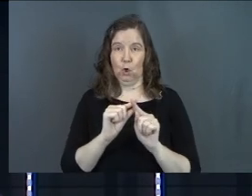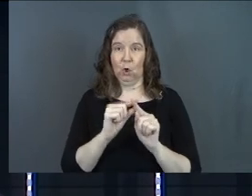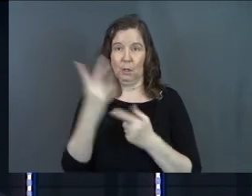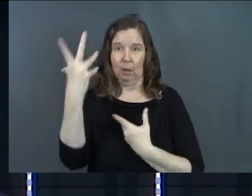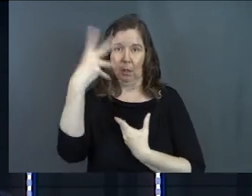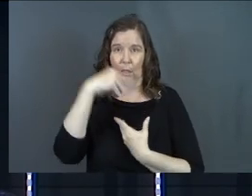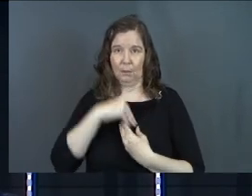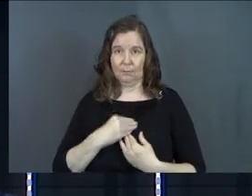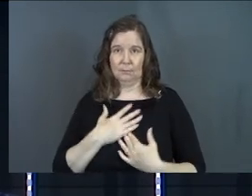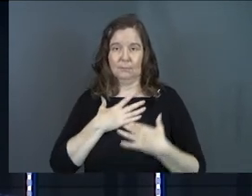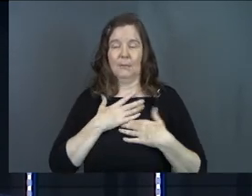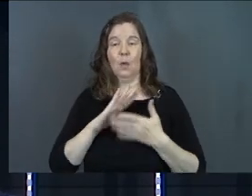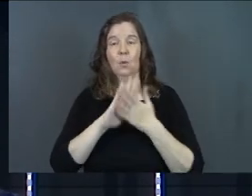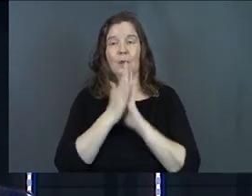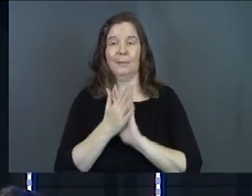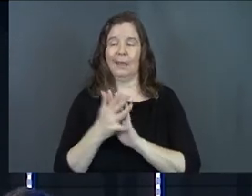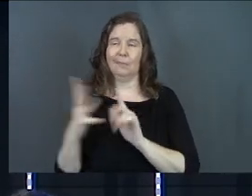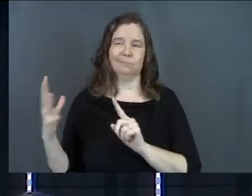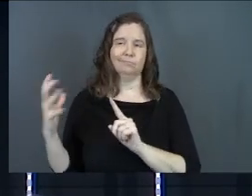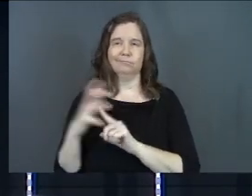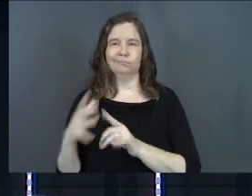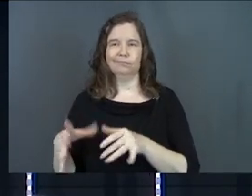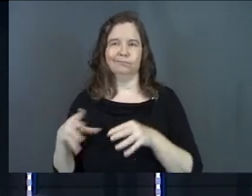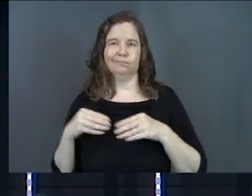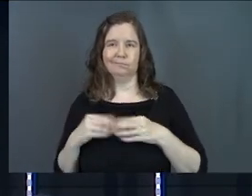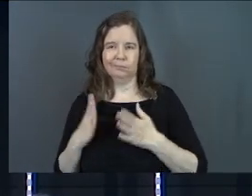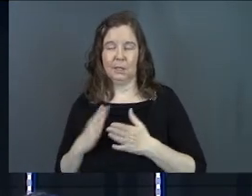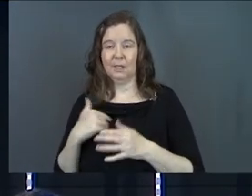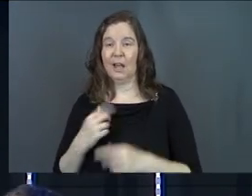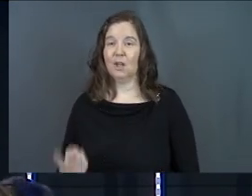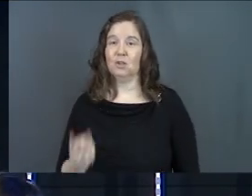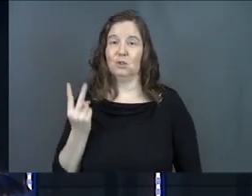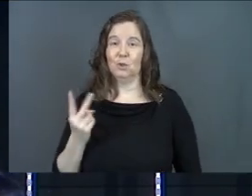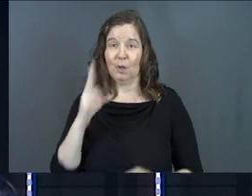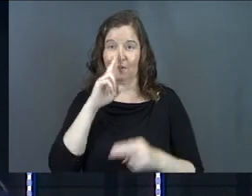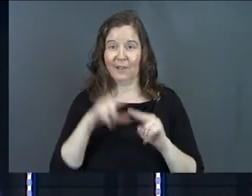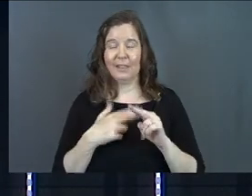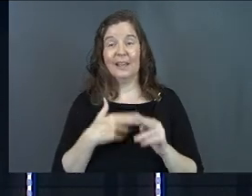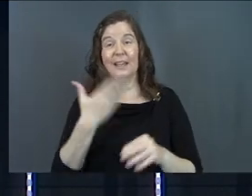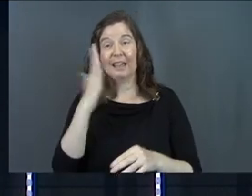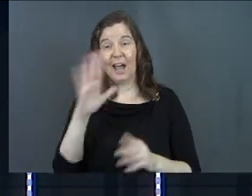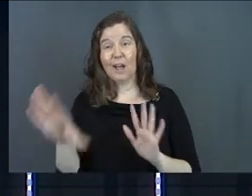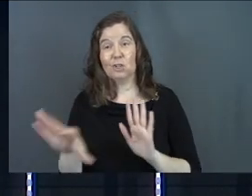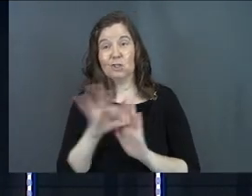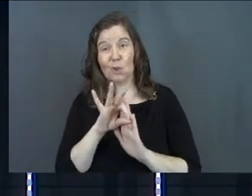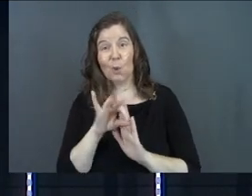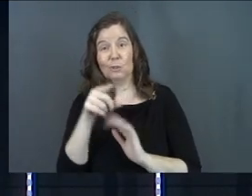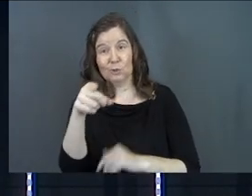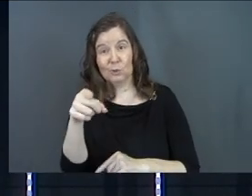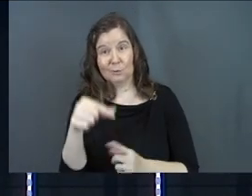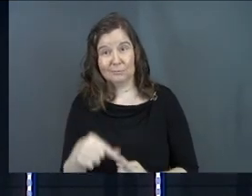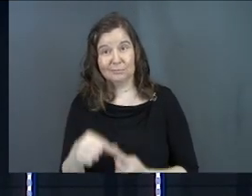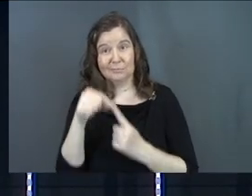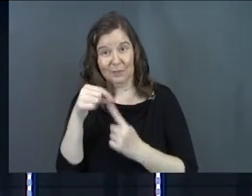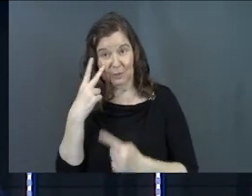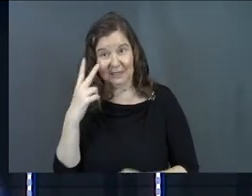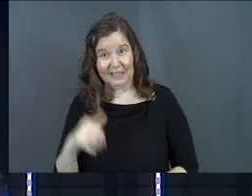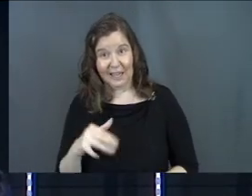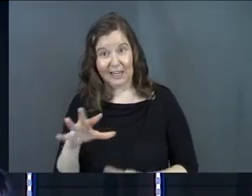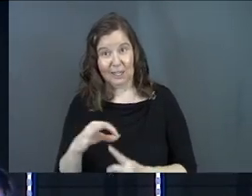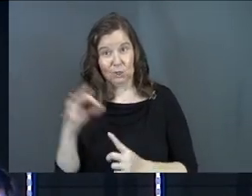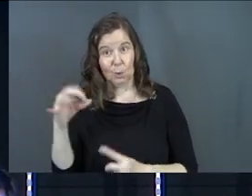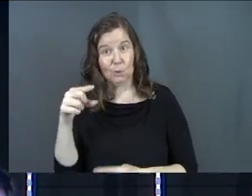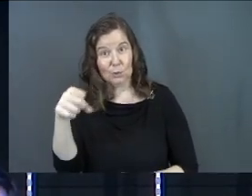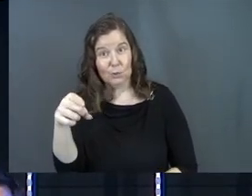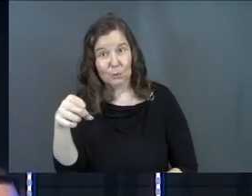we out of all creation became his prized possession. Just two more really fun things that are in there. God chose you. You see that? He